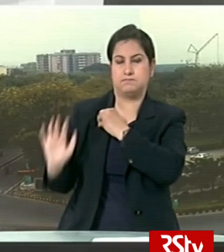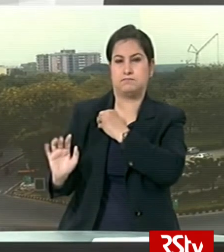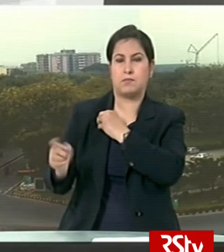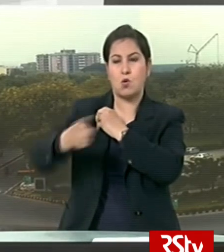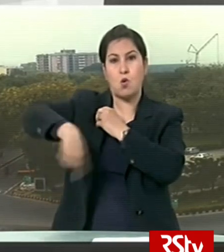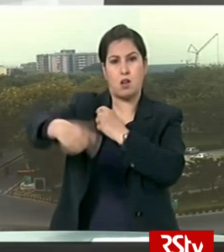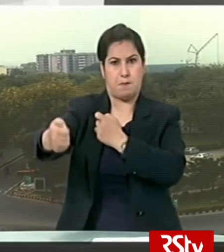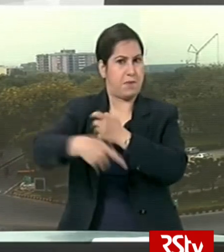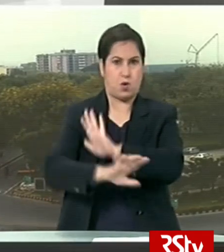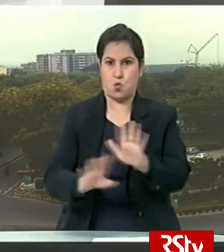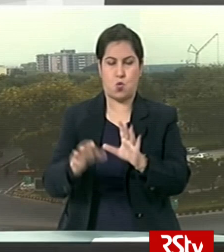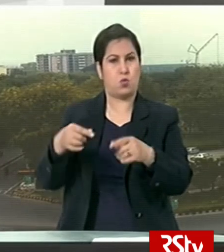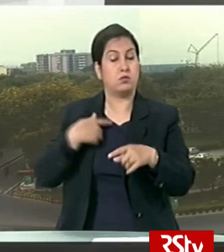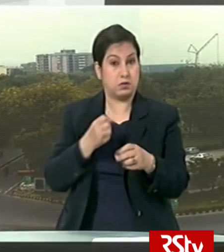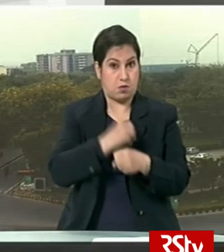not be charged